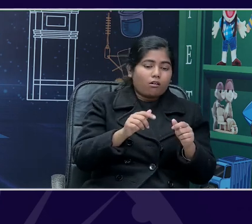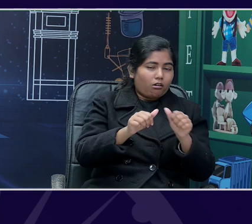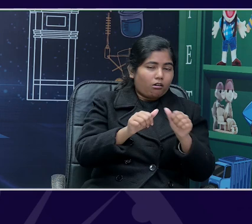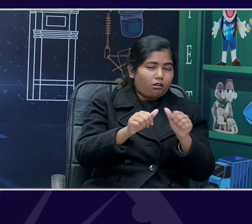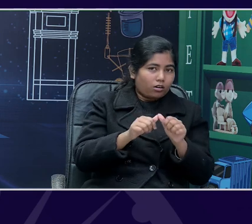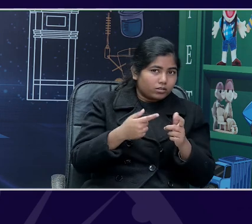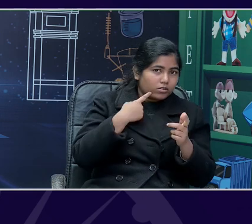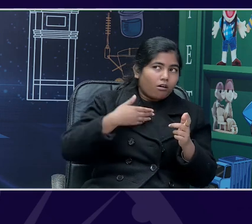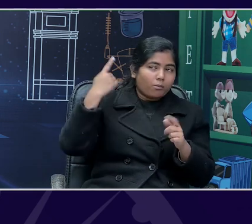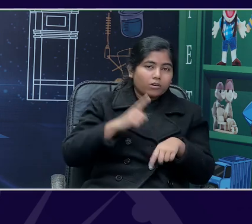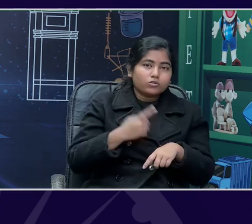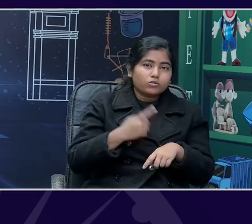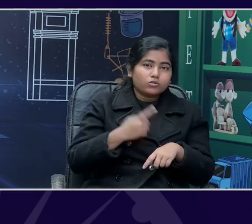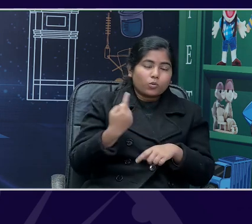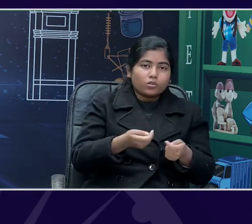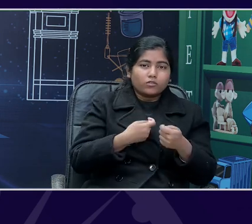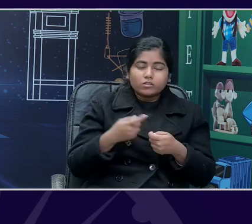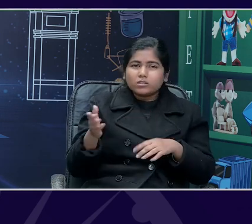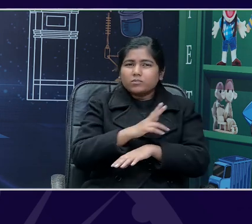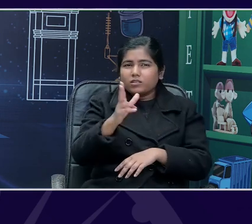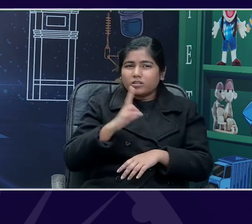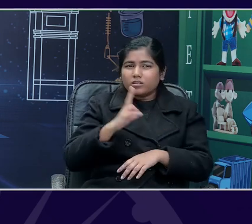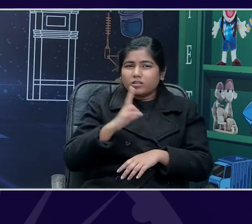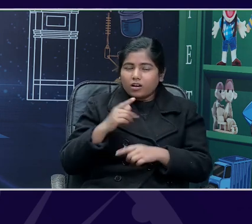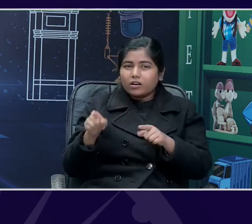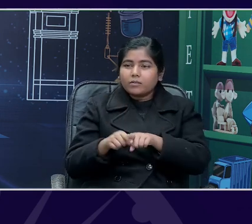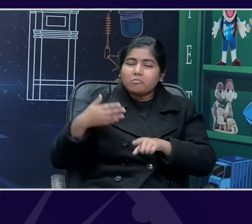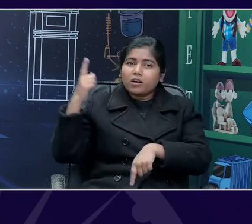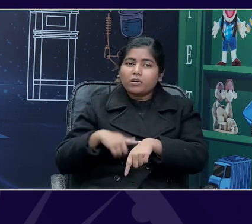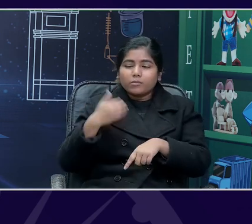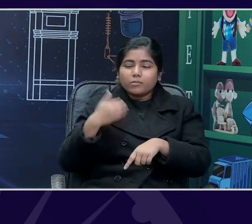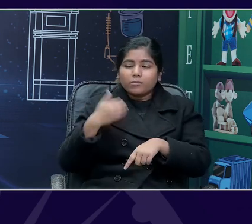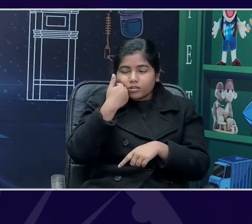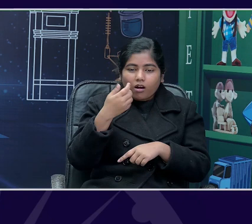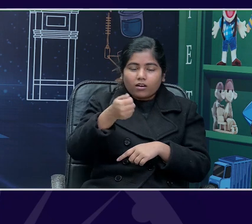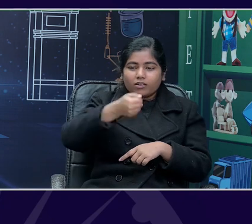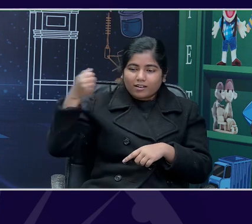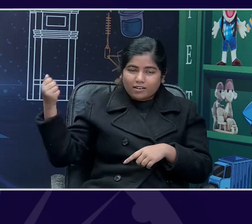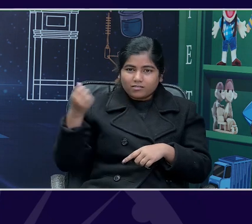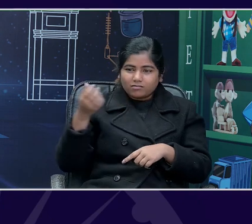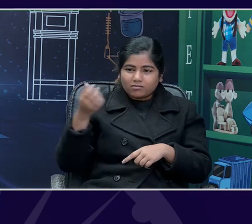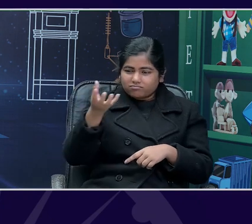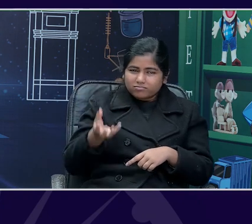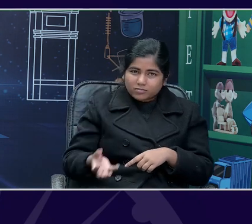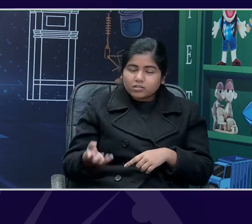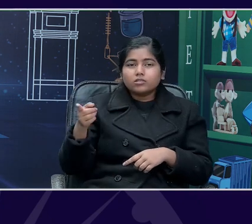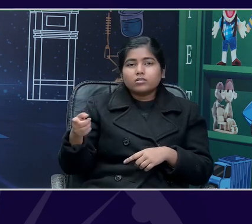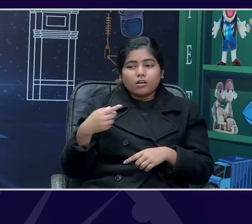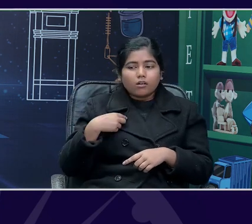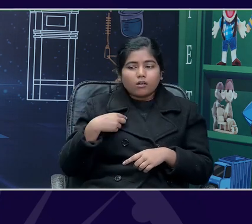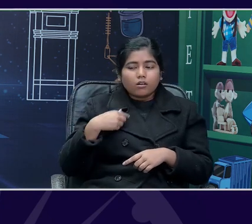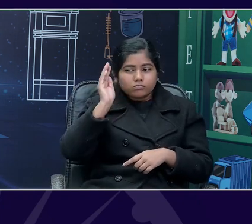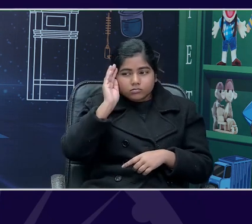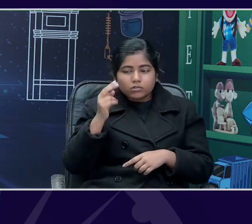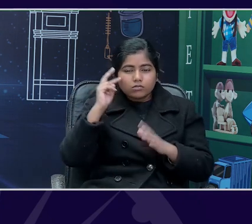told me, they didn't fridge in So, we can differentiate that. The kids can the story about the story.